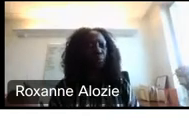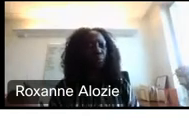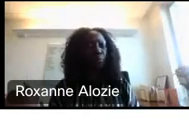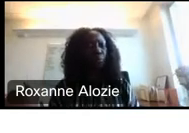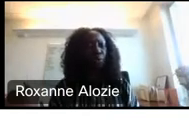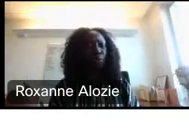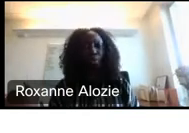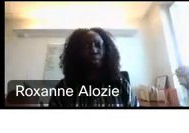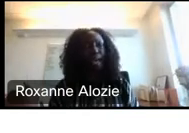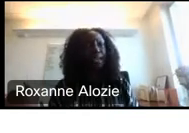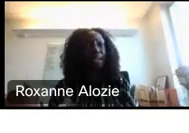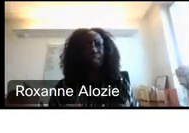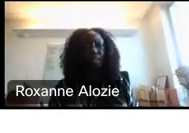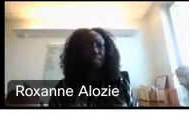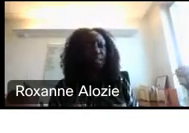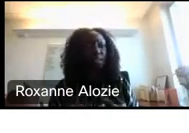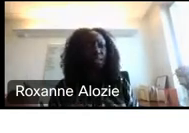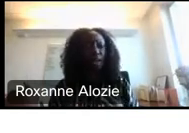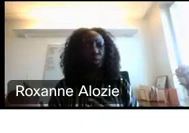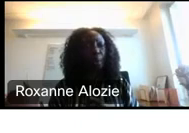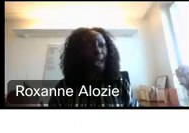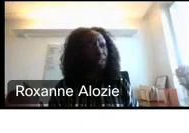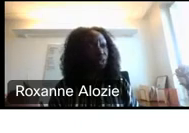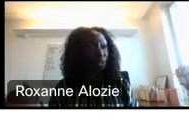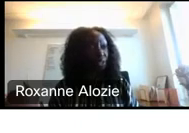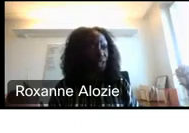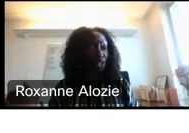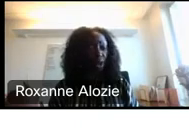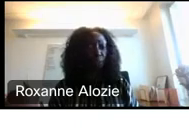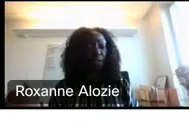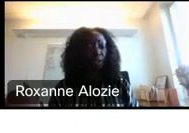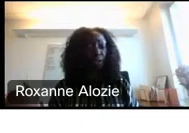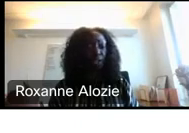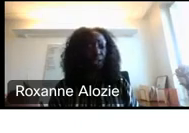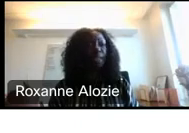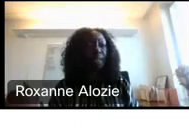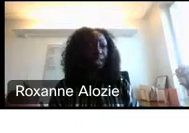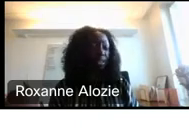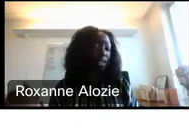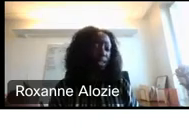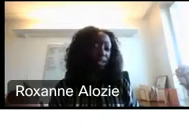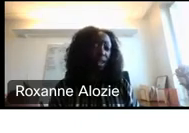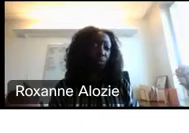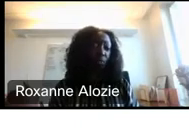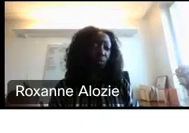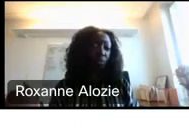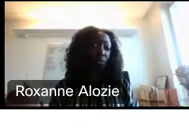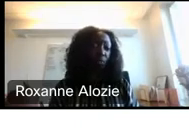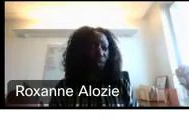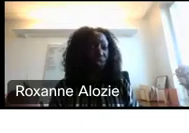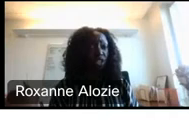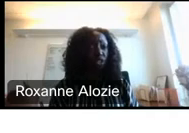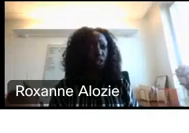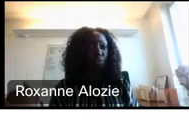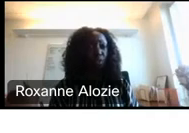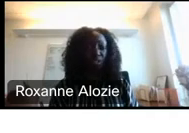and really making sure that this is a well-managed organization operationally, that it is a really thoughtful